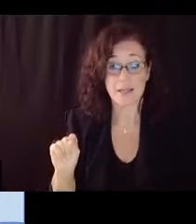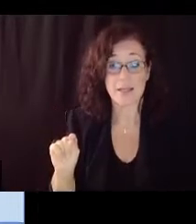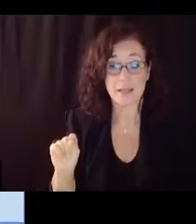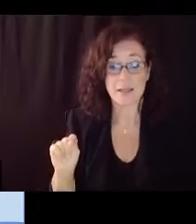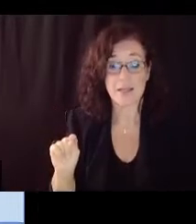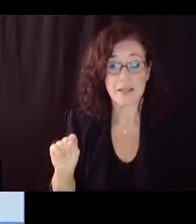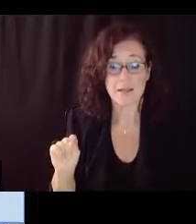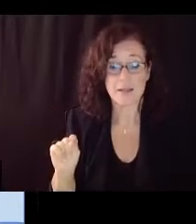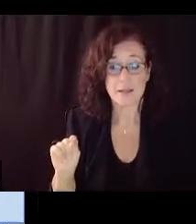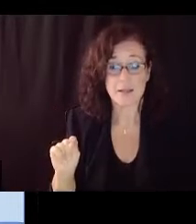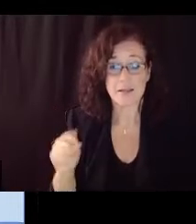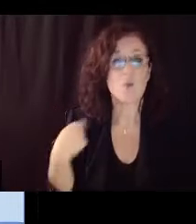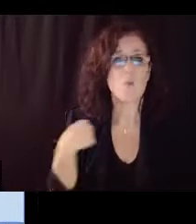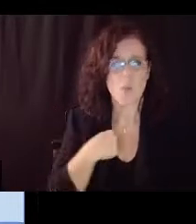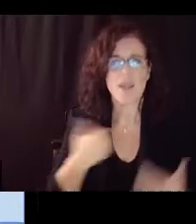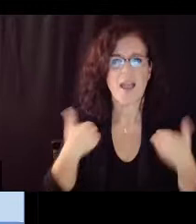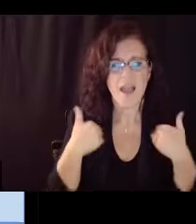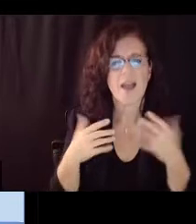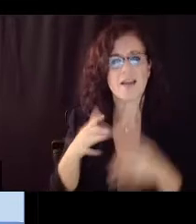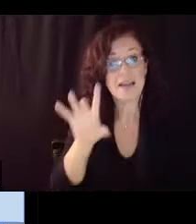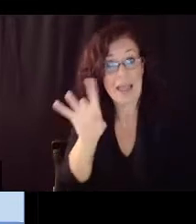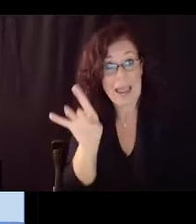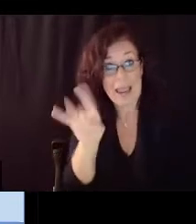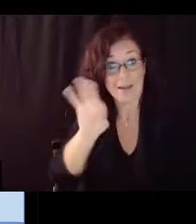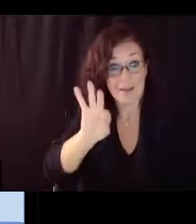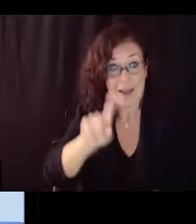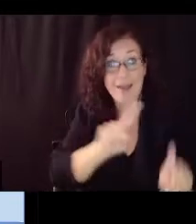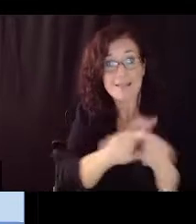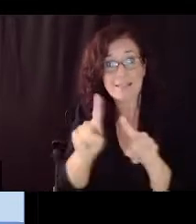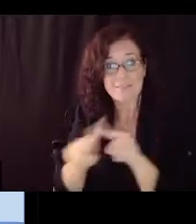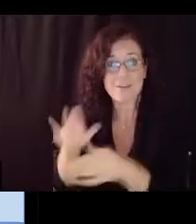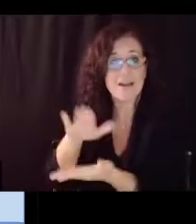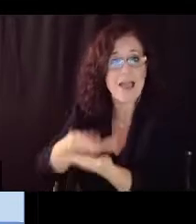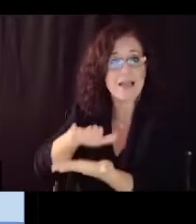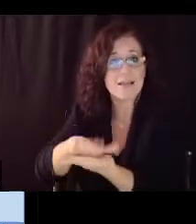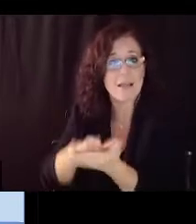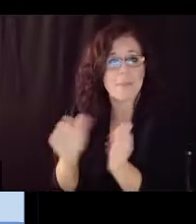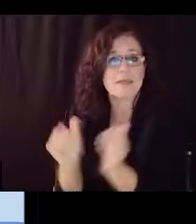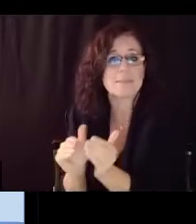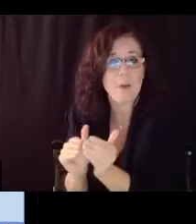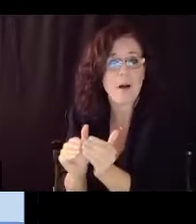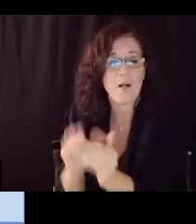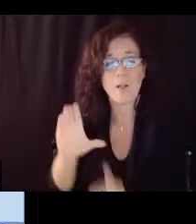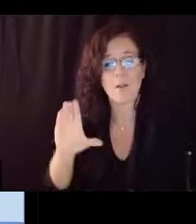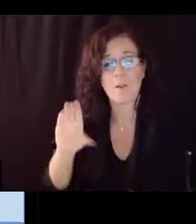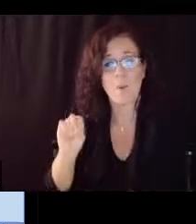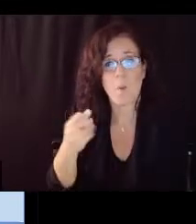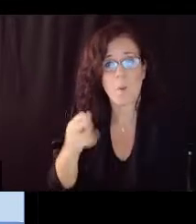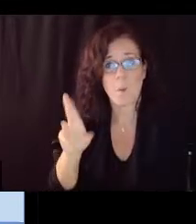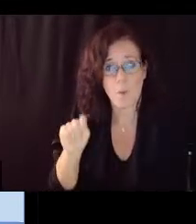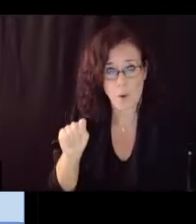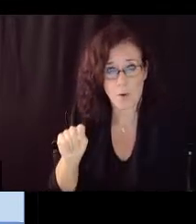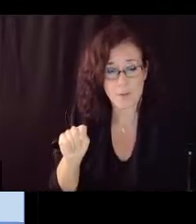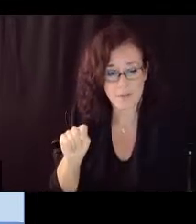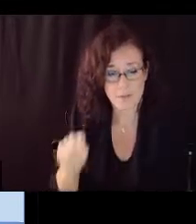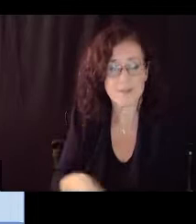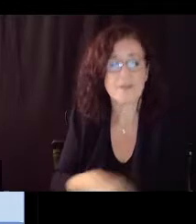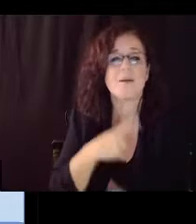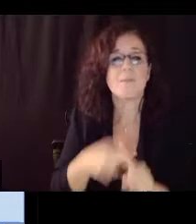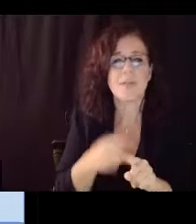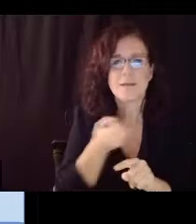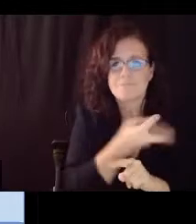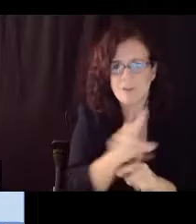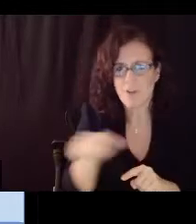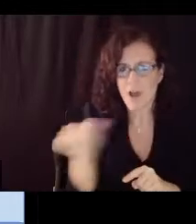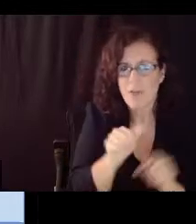academic small cohorts and um 26 elective cohorts um through